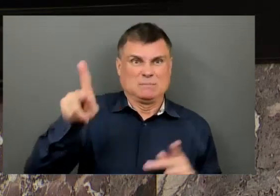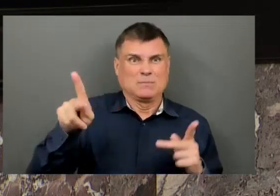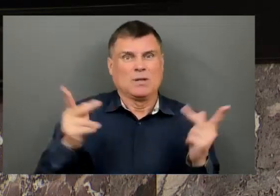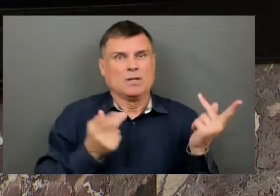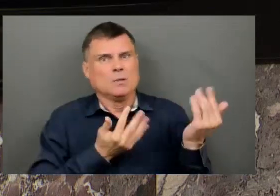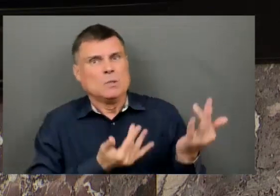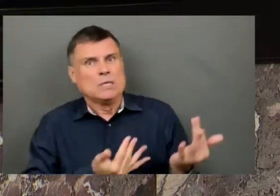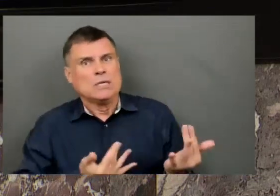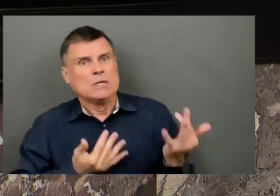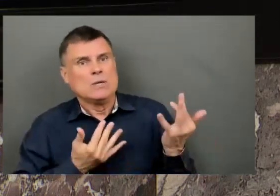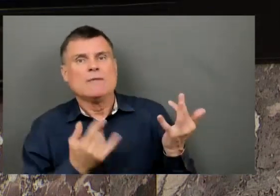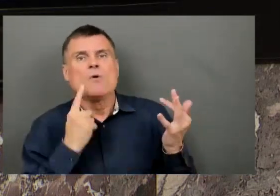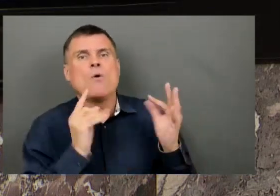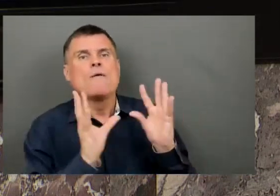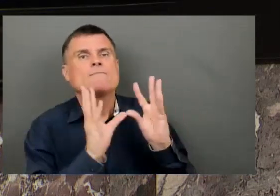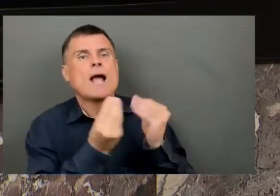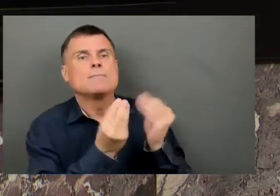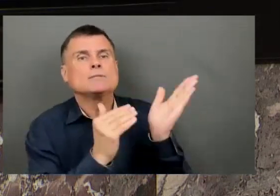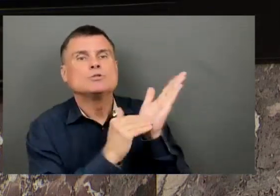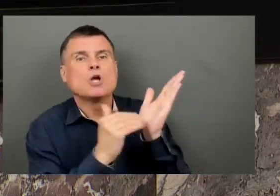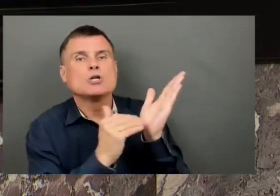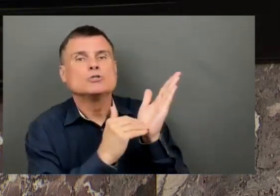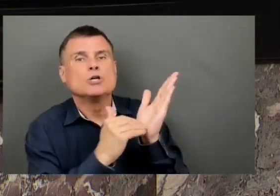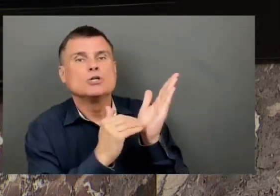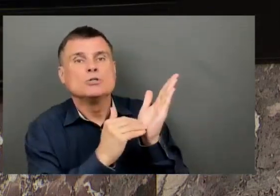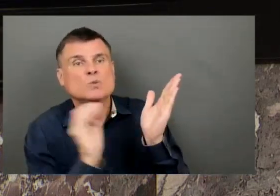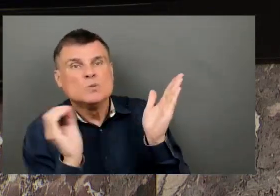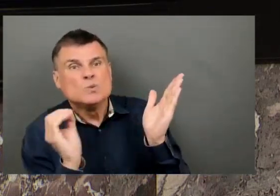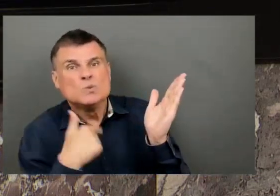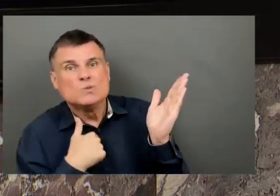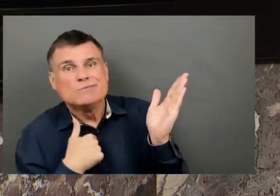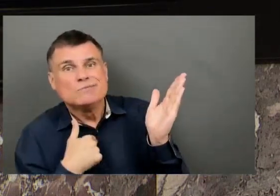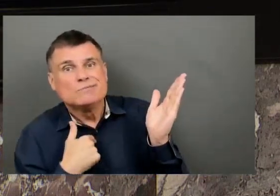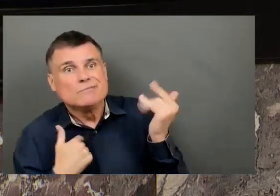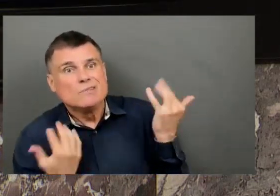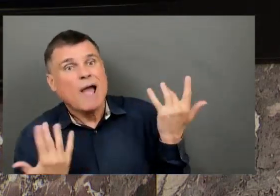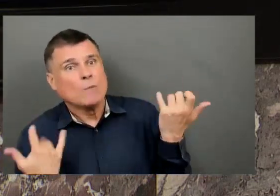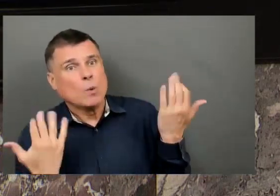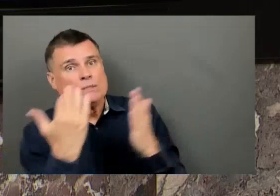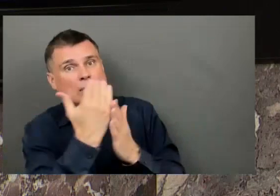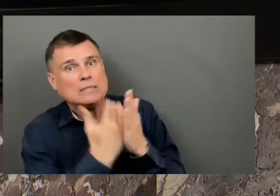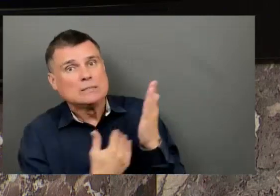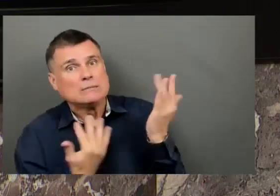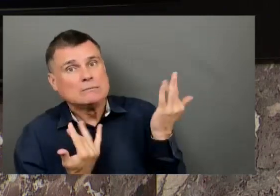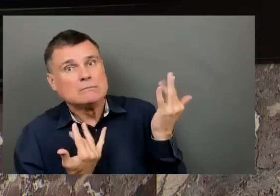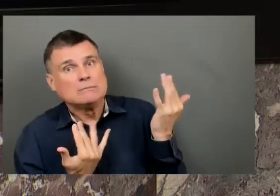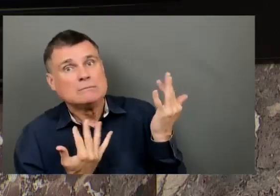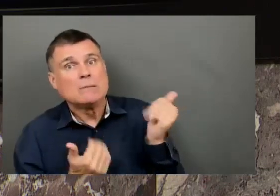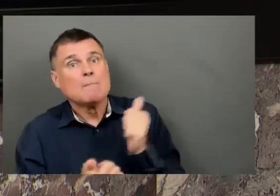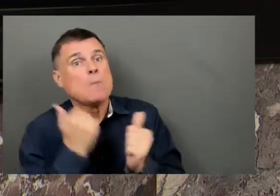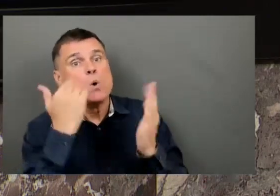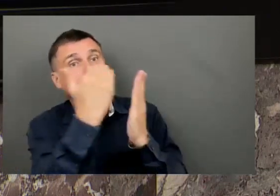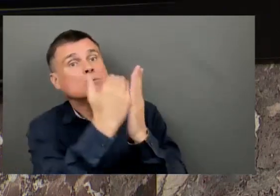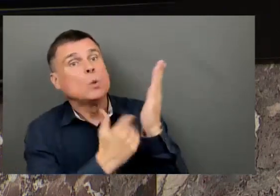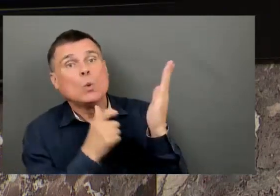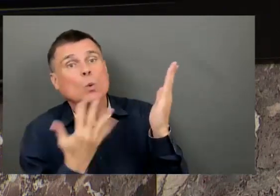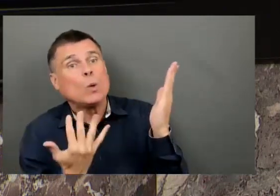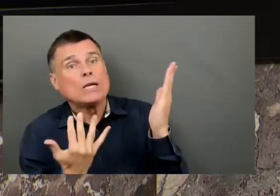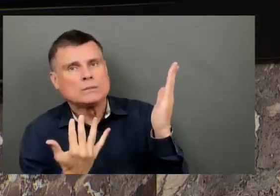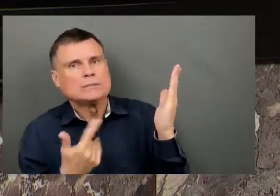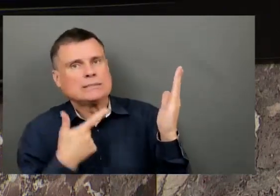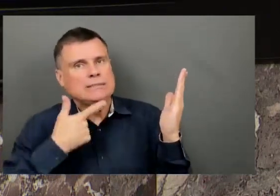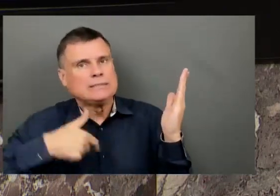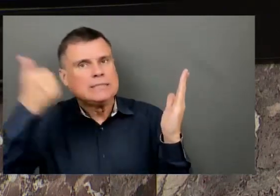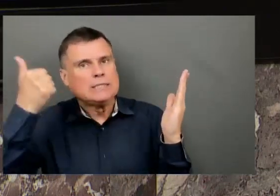It a wait list made up primarily of seniors who have paid into the system their whole lives, and now that they need health care, they can't get it. I regularly meet with